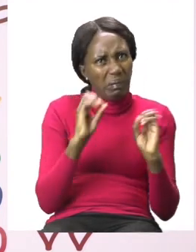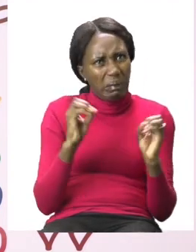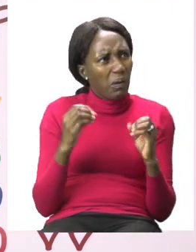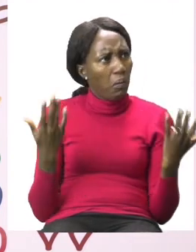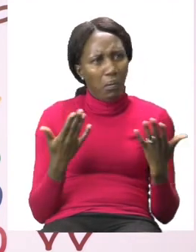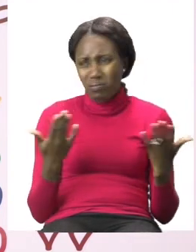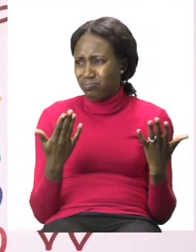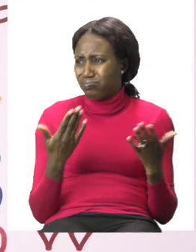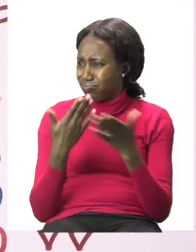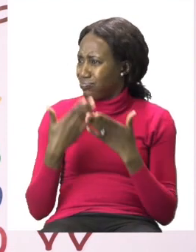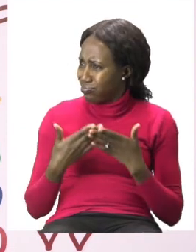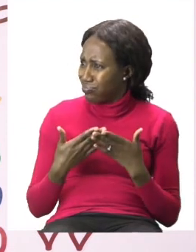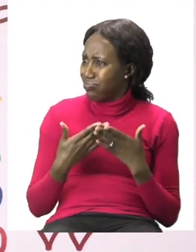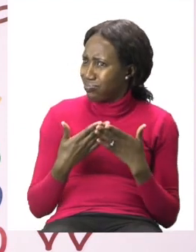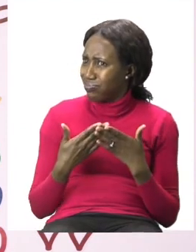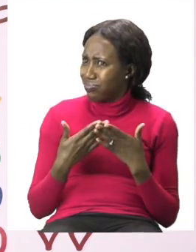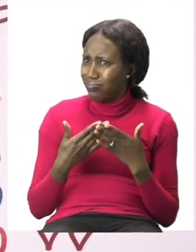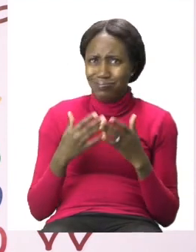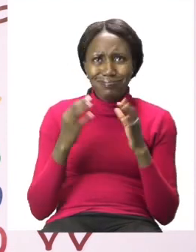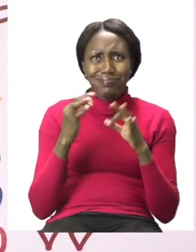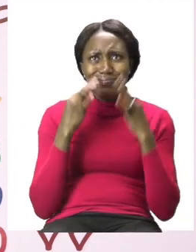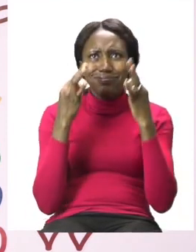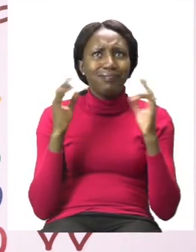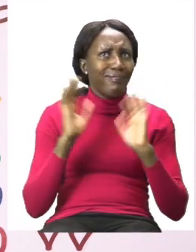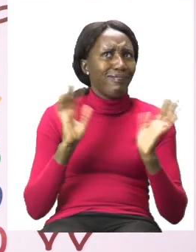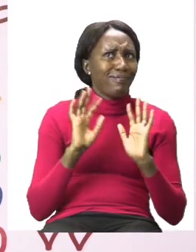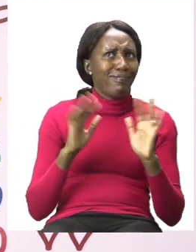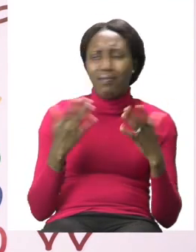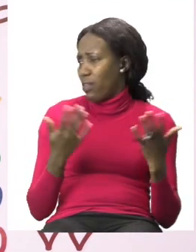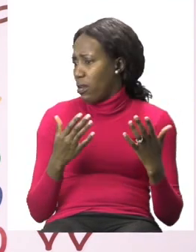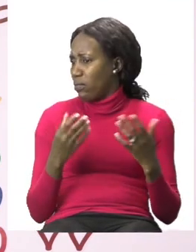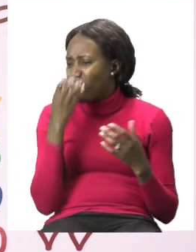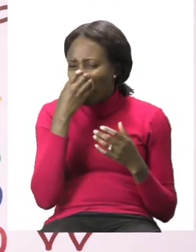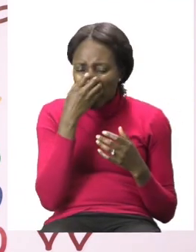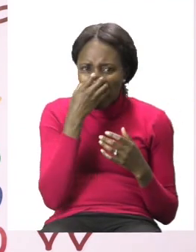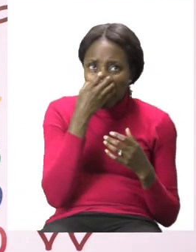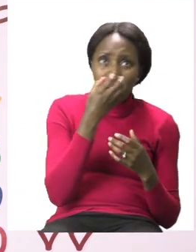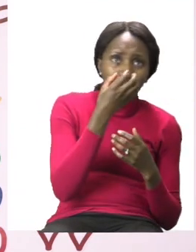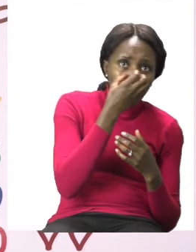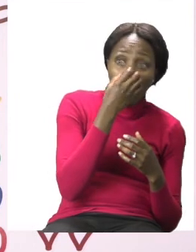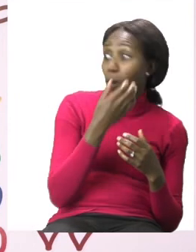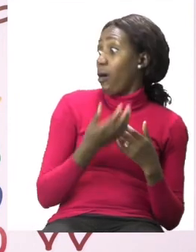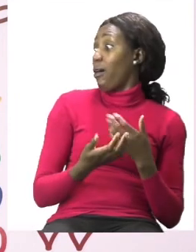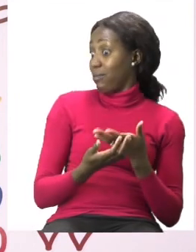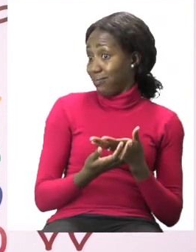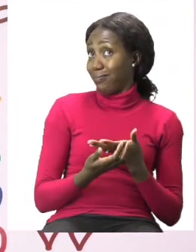him to help us to sing goodbye. Sashi, Sashi. Oh,